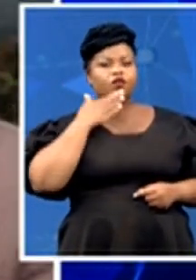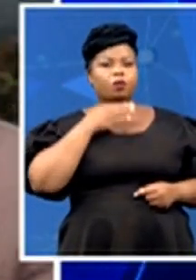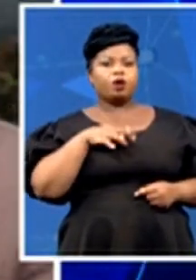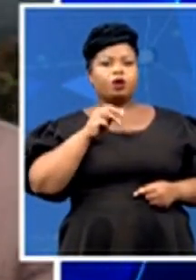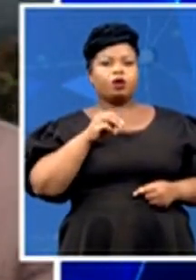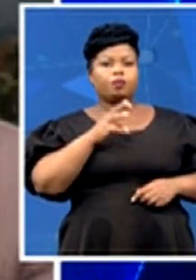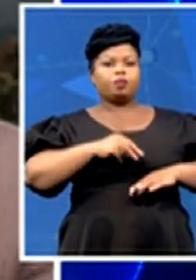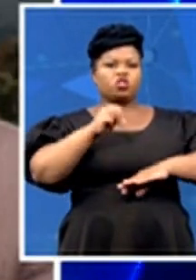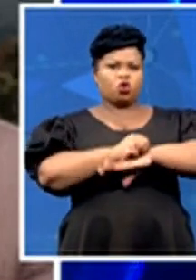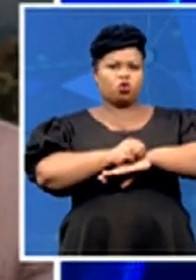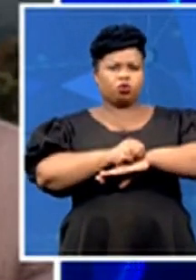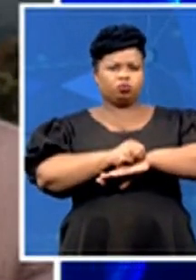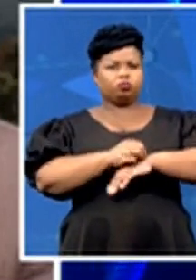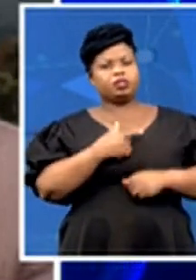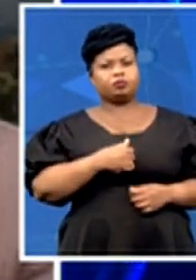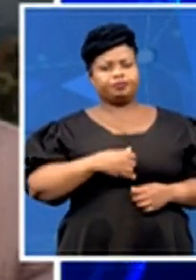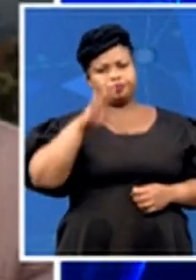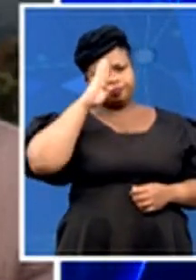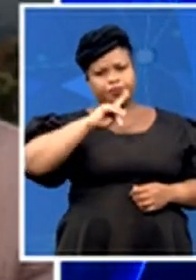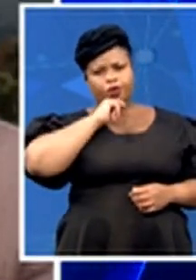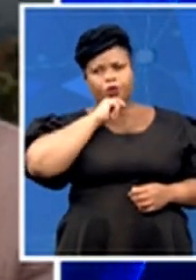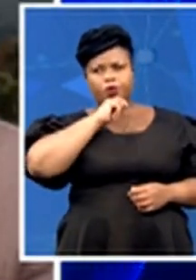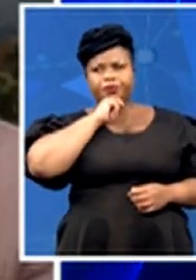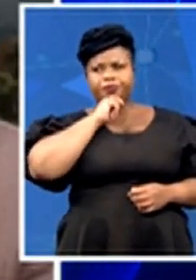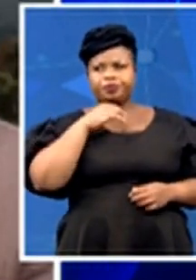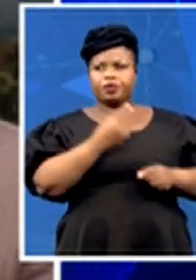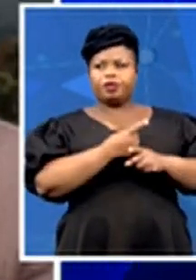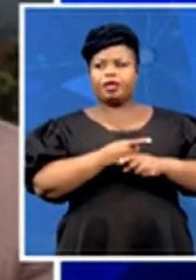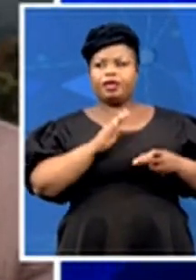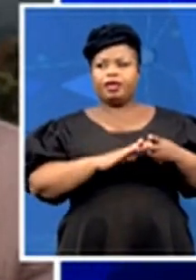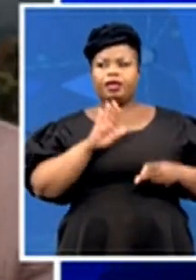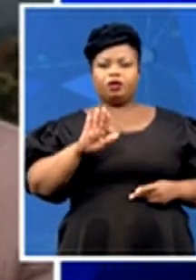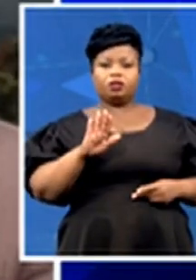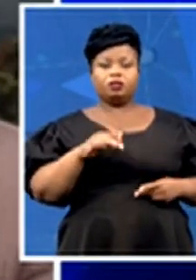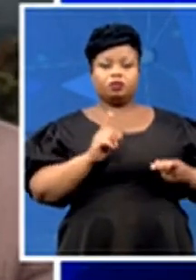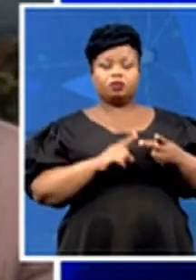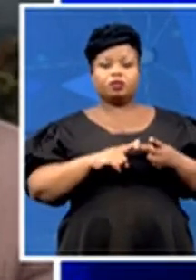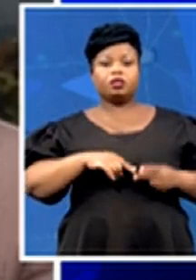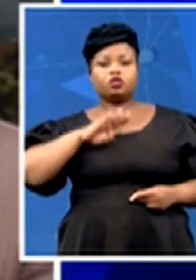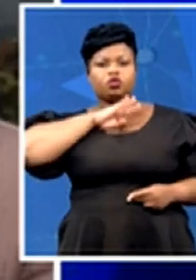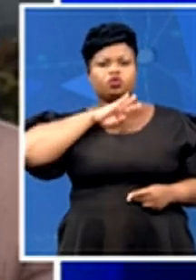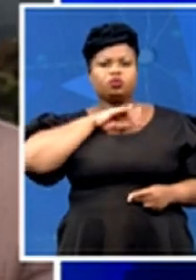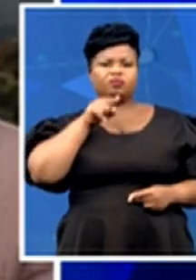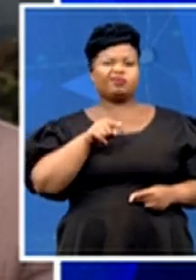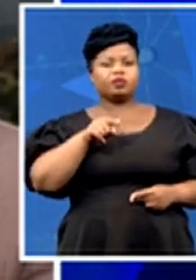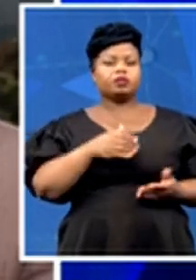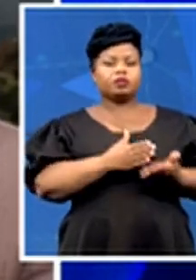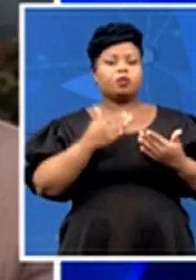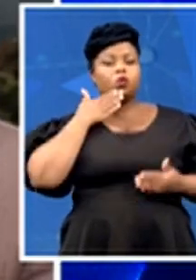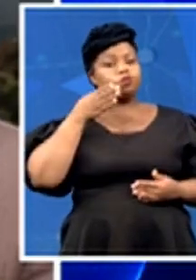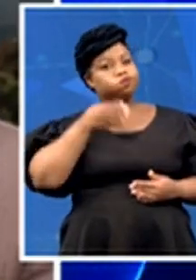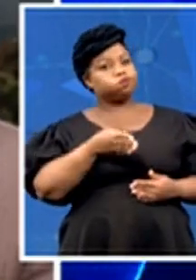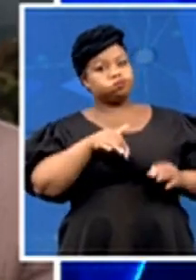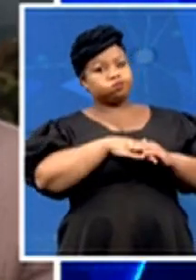steward we've been reporting uh that the american troops uh and the remaining citizens have left is this the case